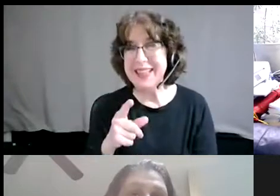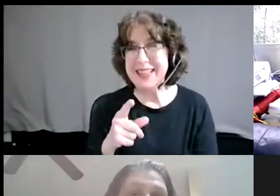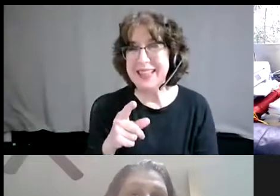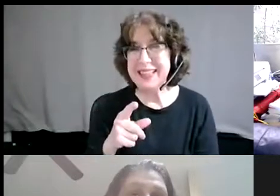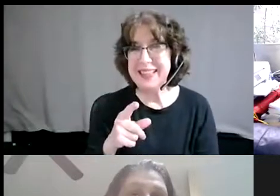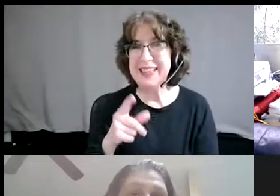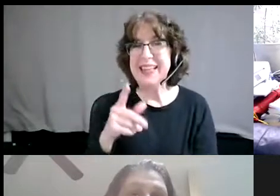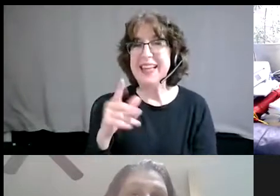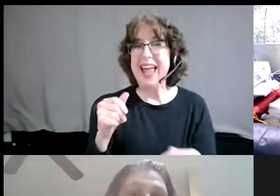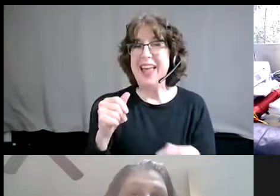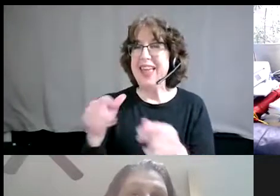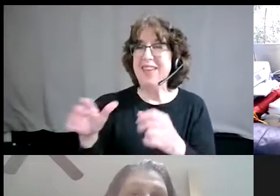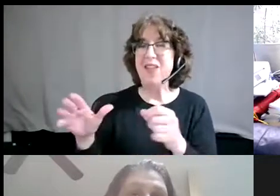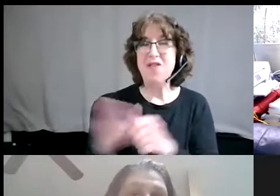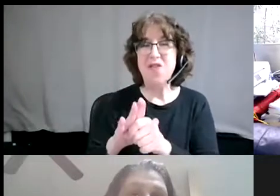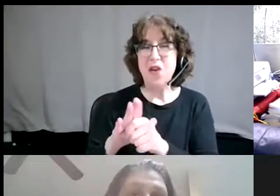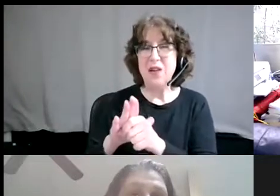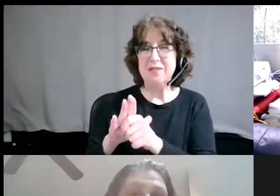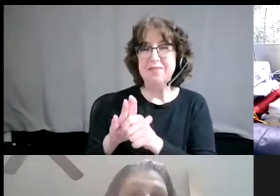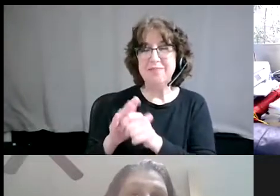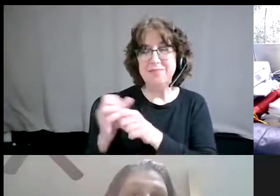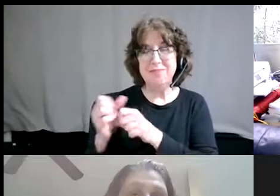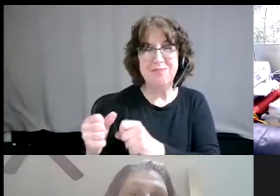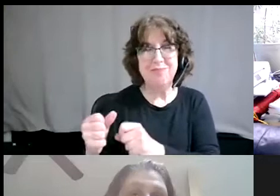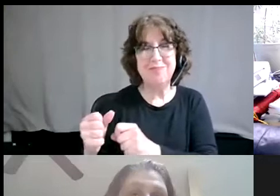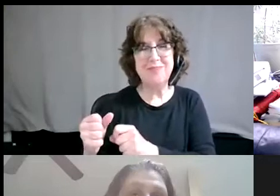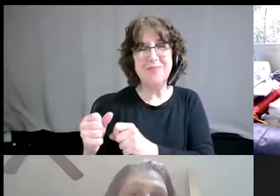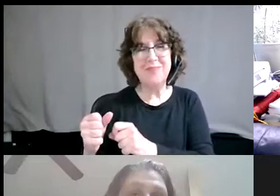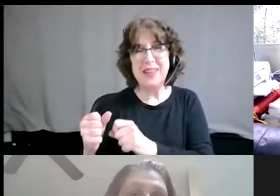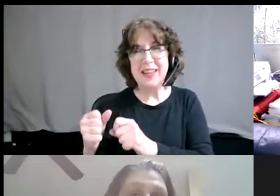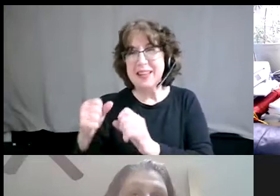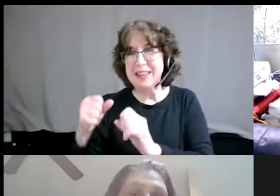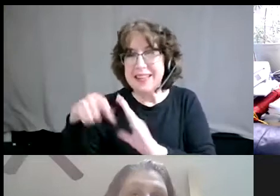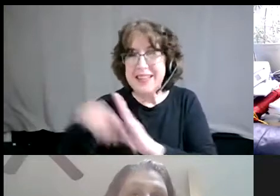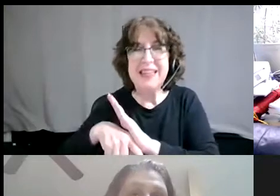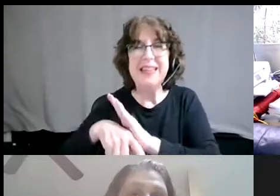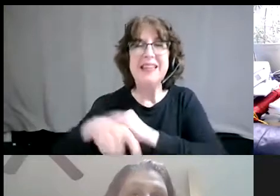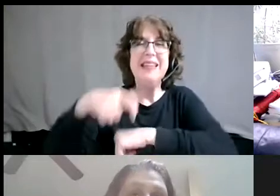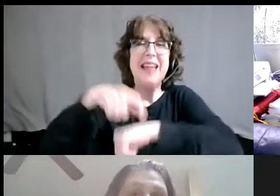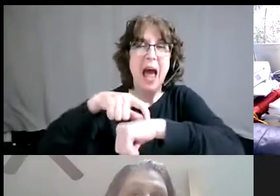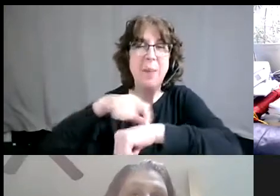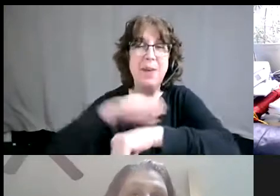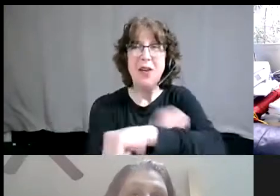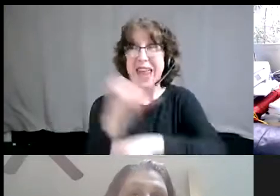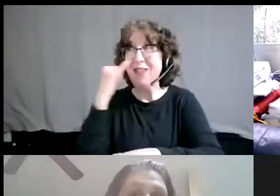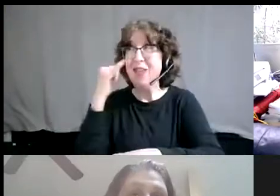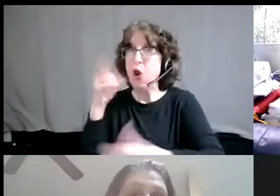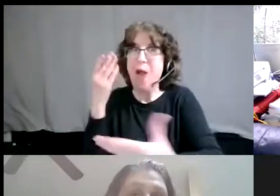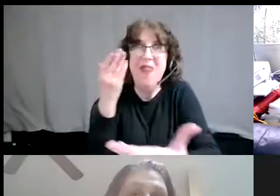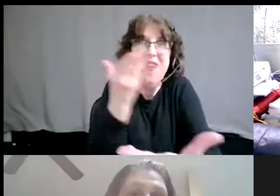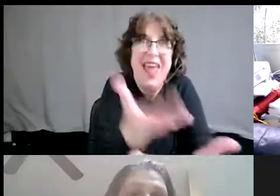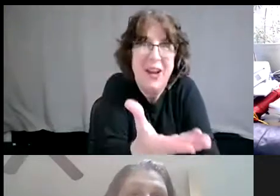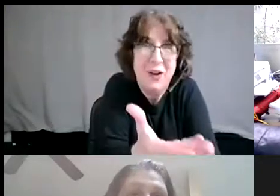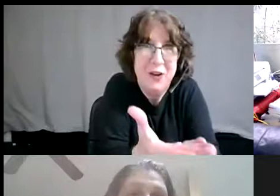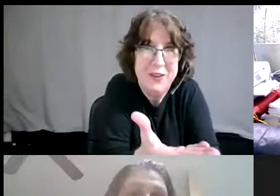weight that it in, in, and the time and energy that it needs if they're not even there, if they, if they haven't